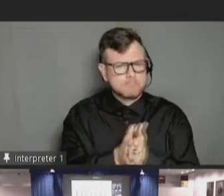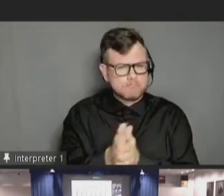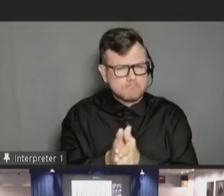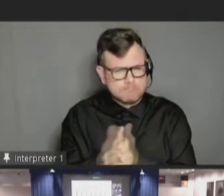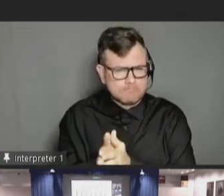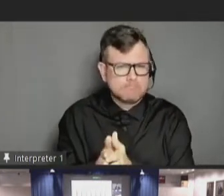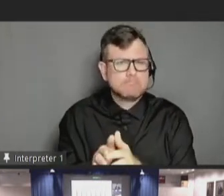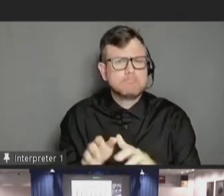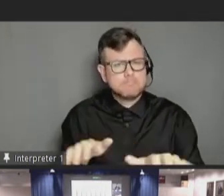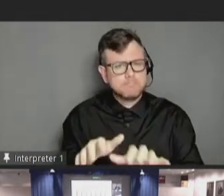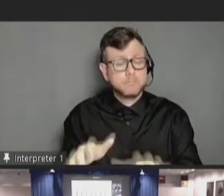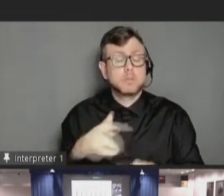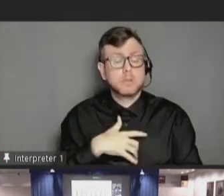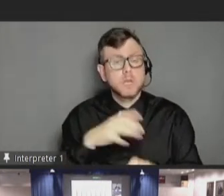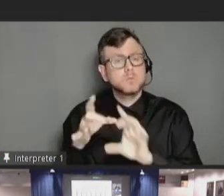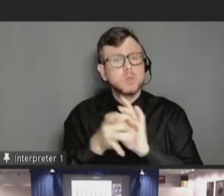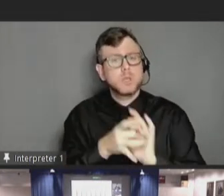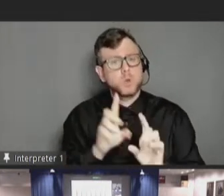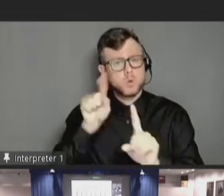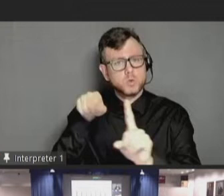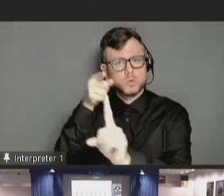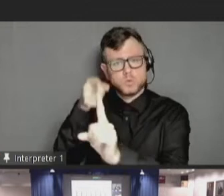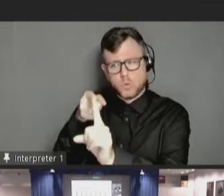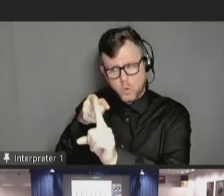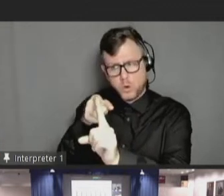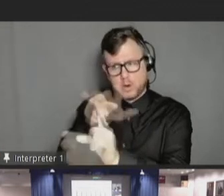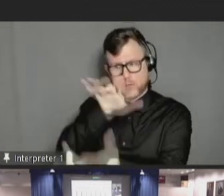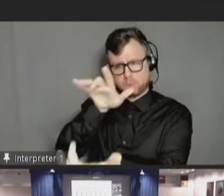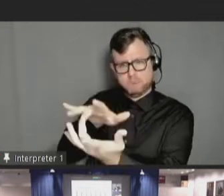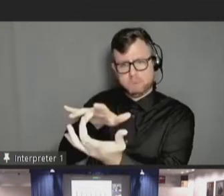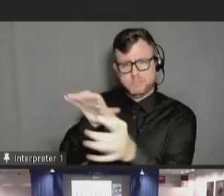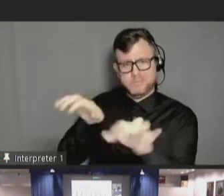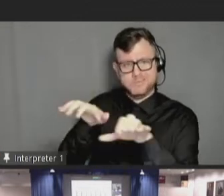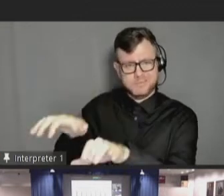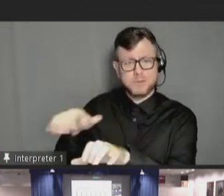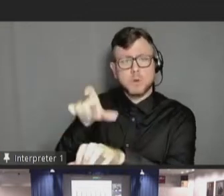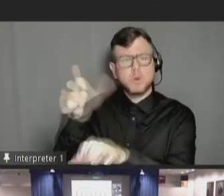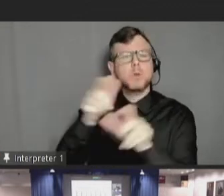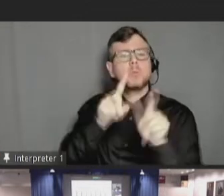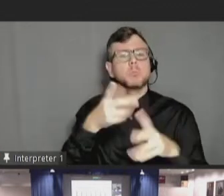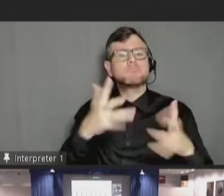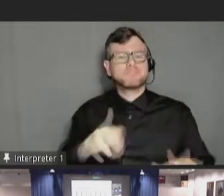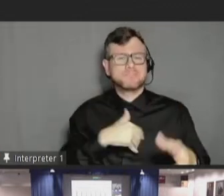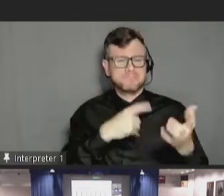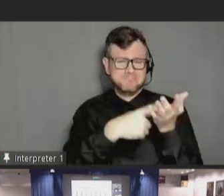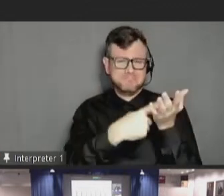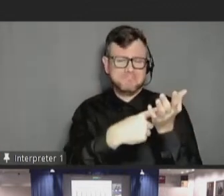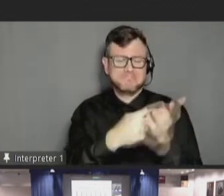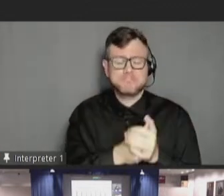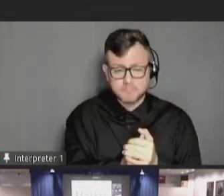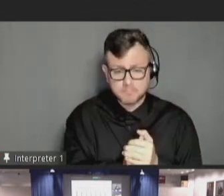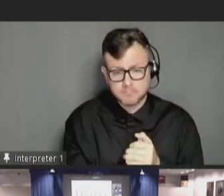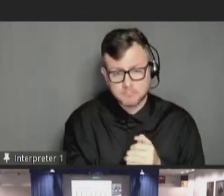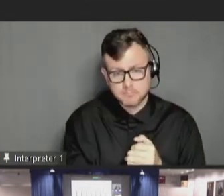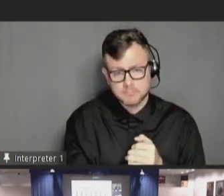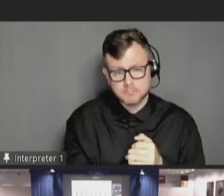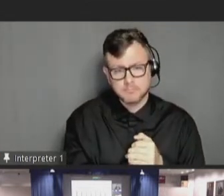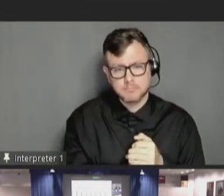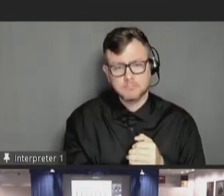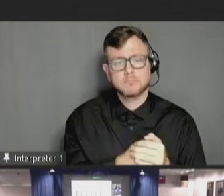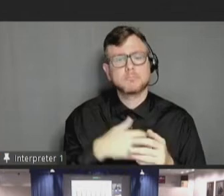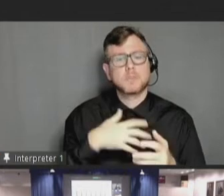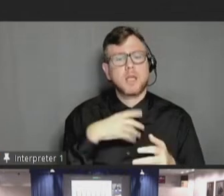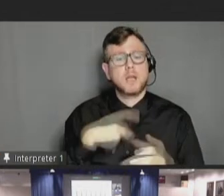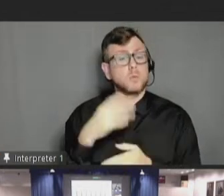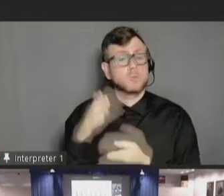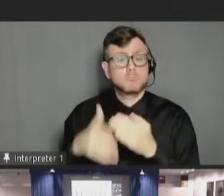all of the great targeted outreach efforts that others on the panel have been discussing. And I want to wrap up